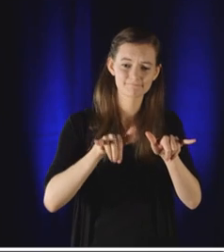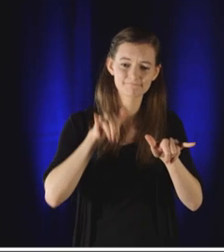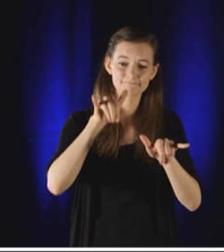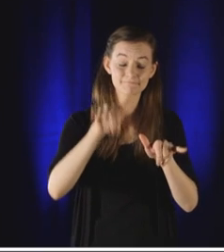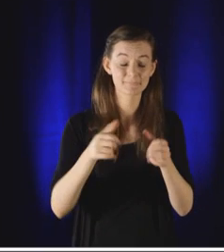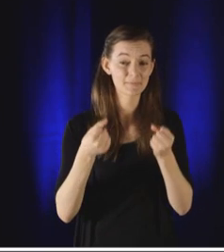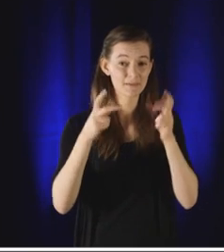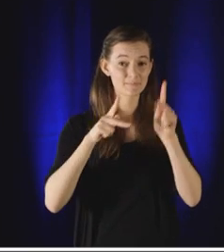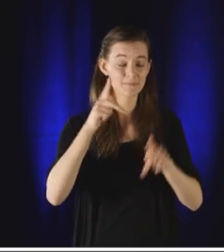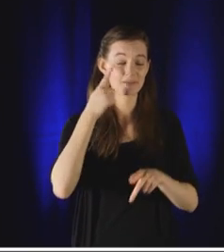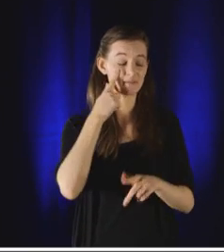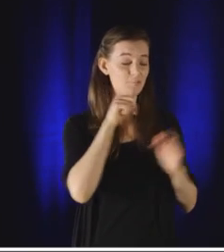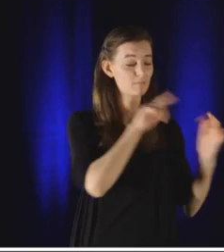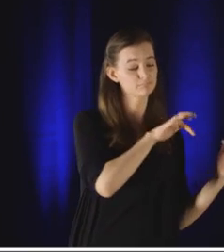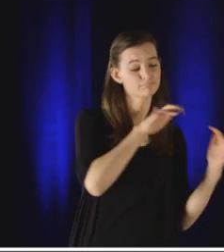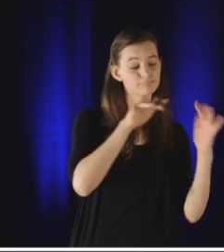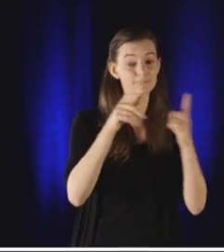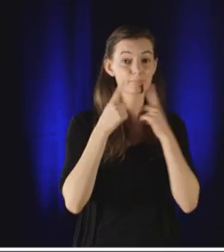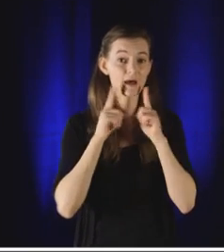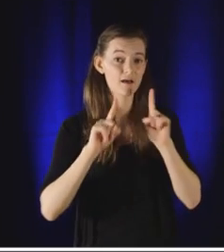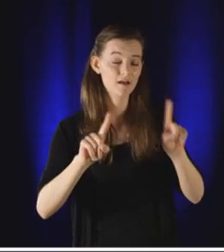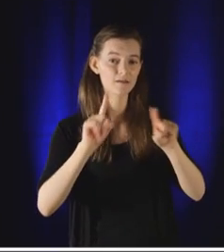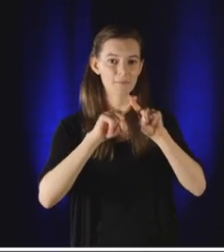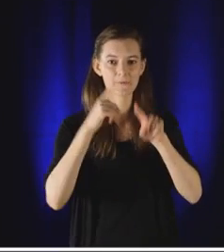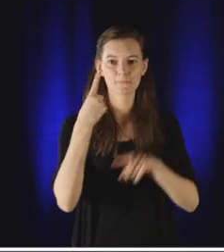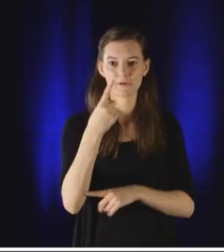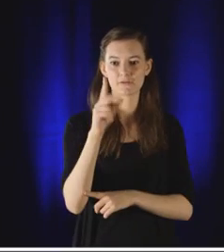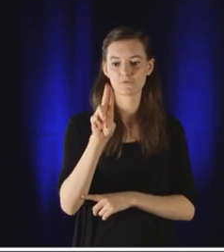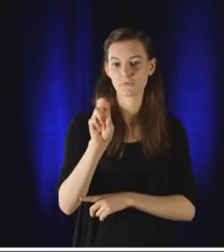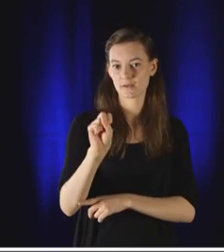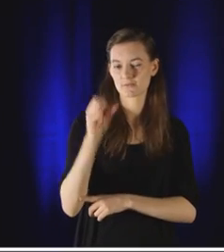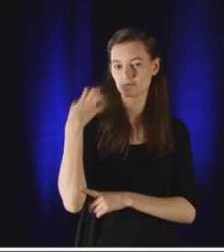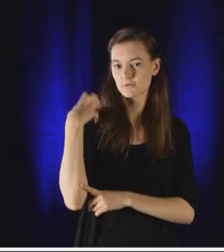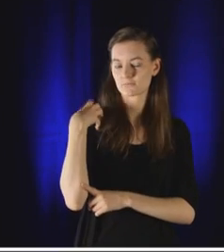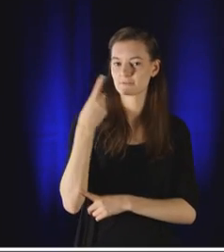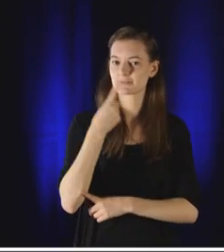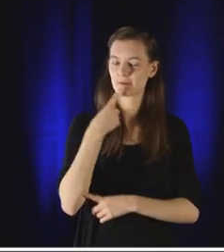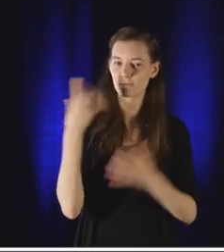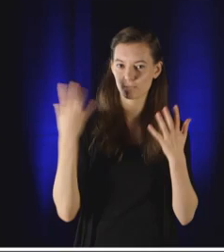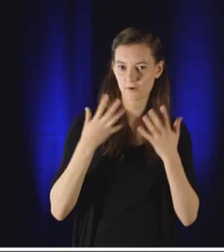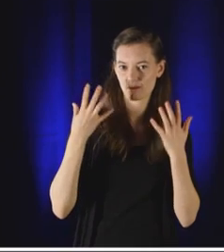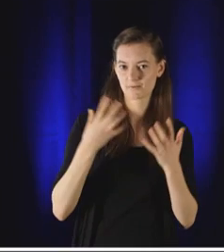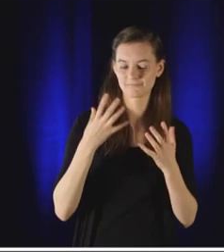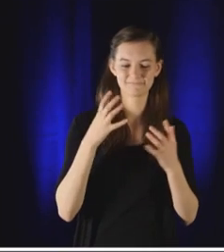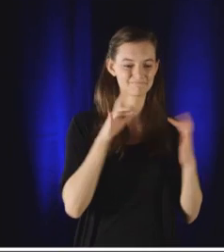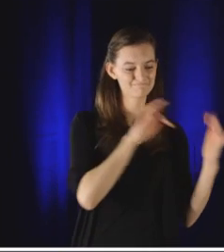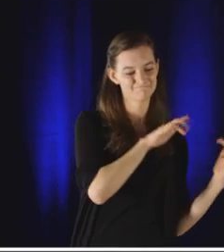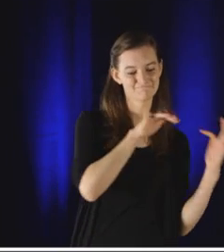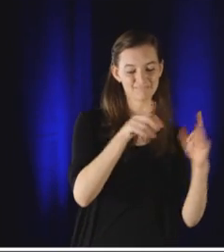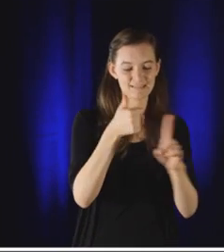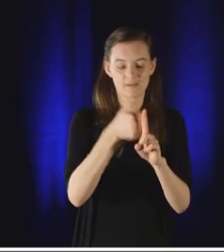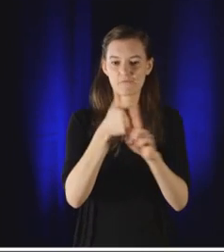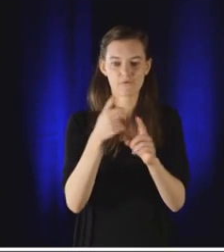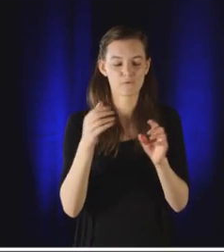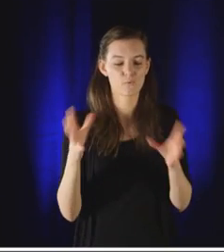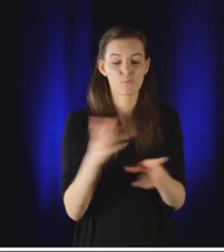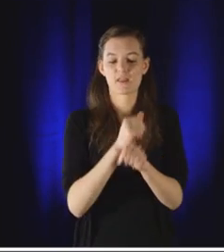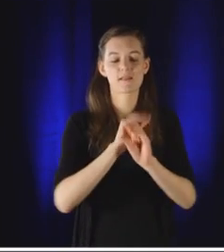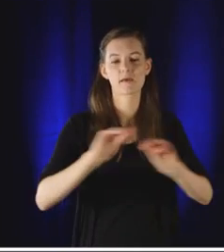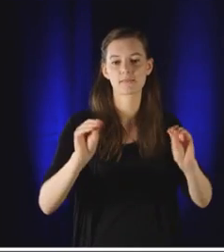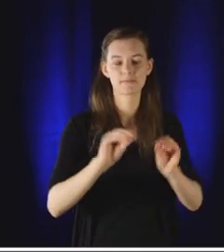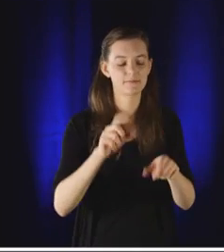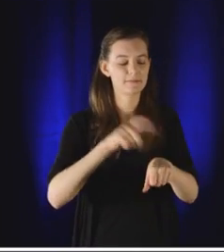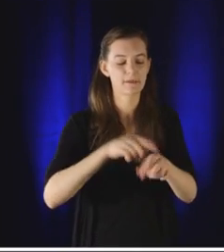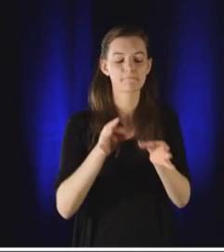Many people think that the surge was a success, but in the words of a U.S. general, the surge didn't win anything.